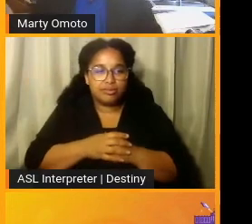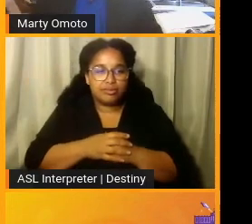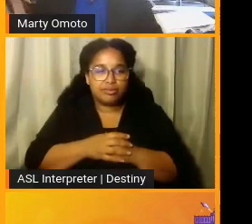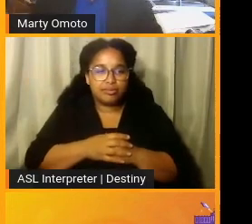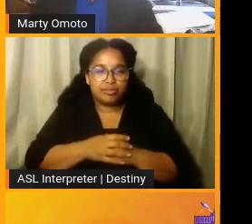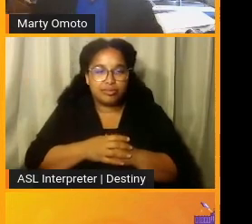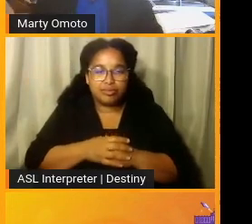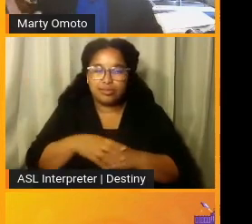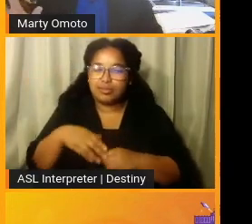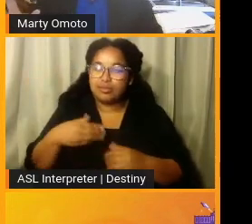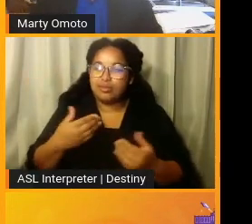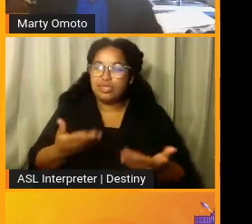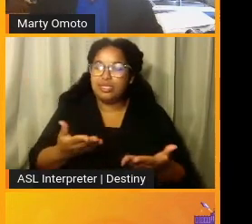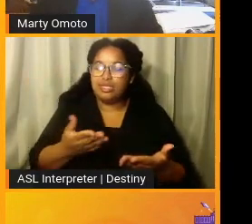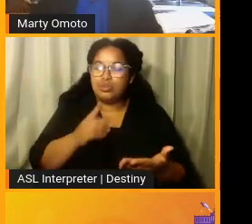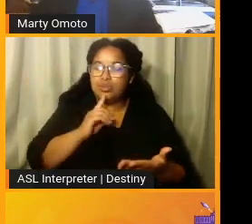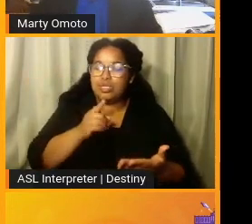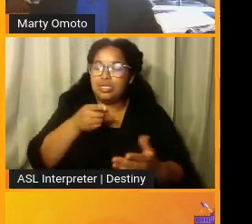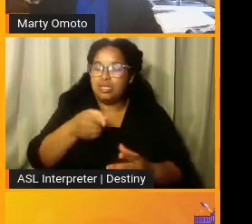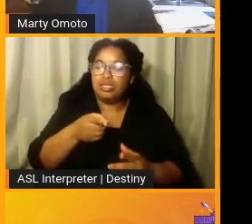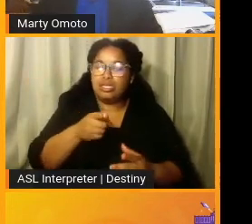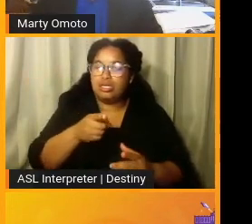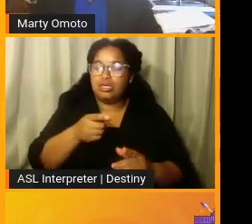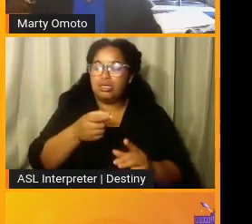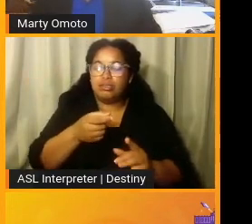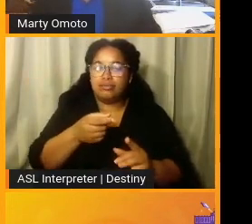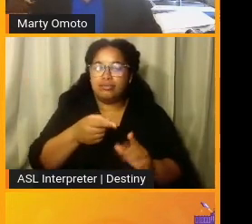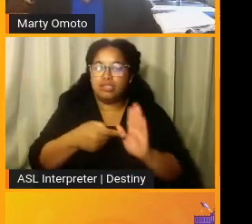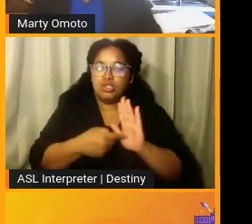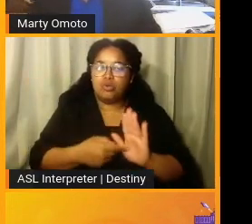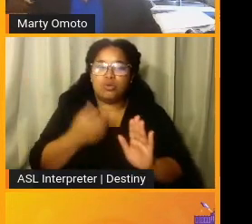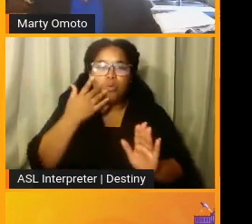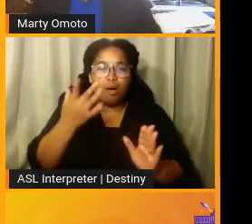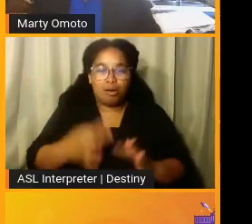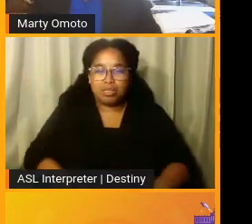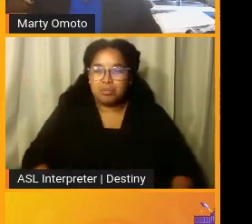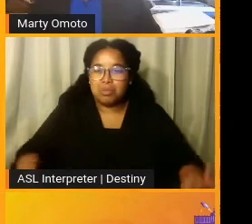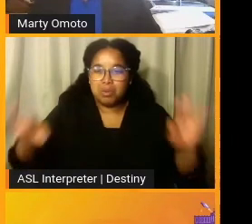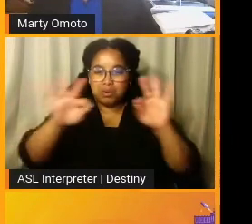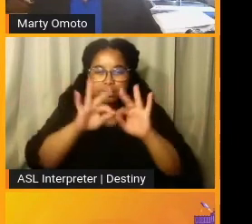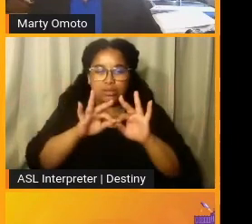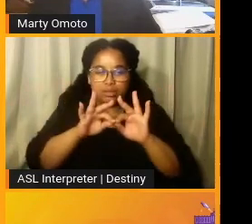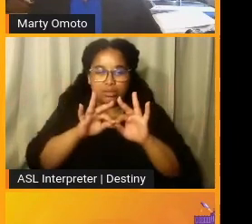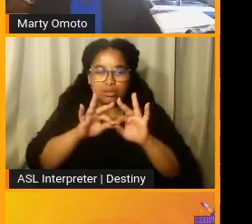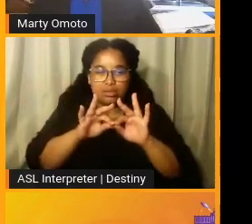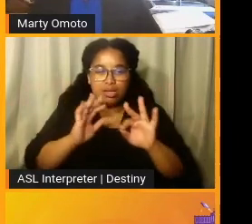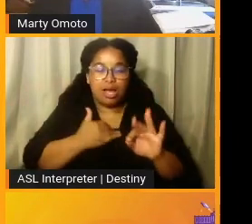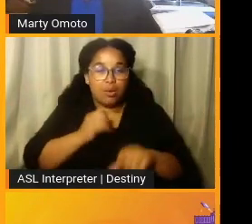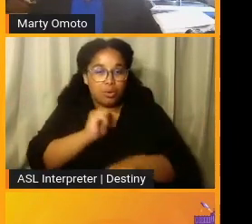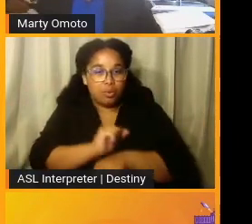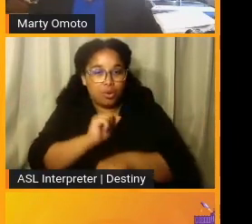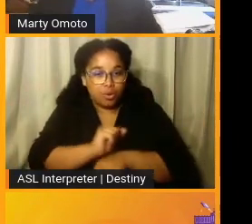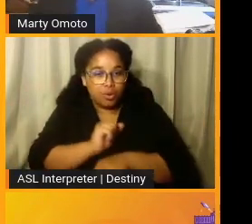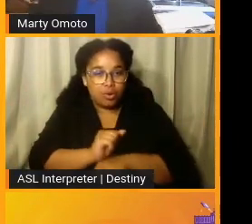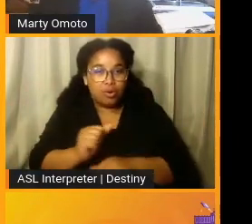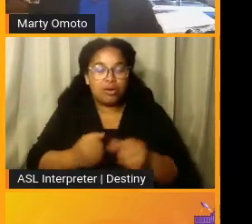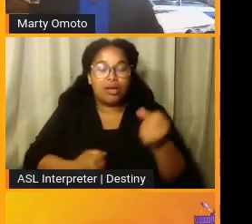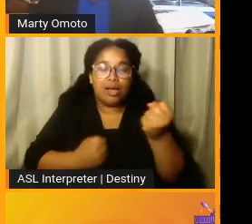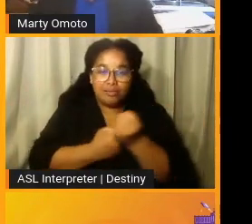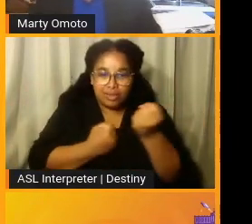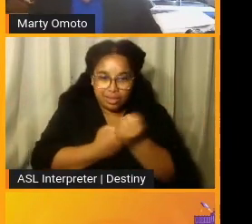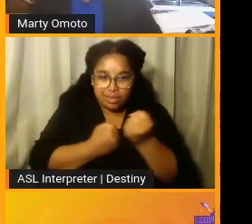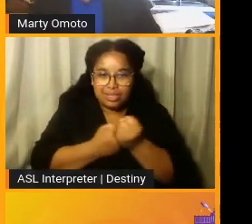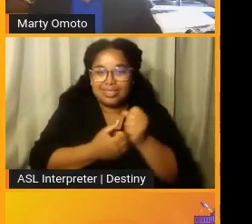but this to me frames exactly why it's so important that our work, our advocacy is always